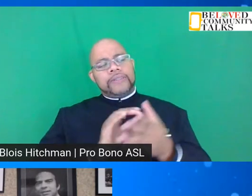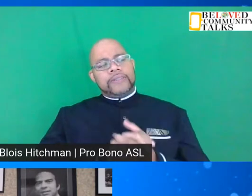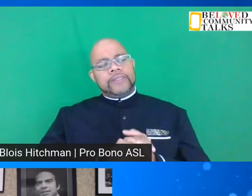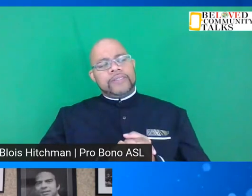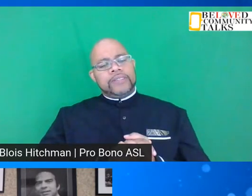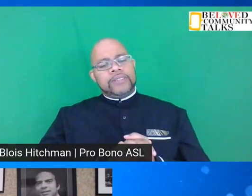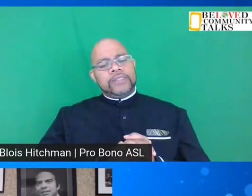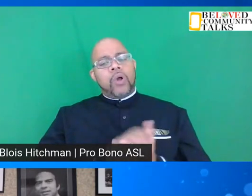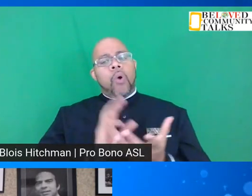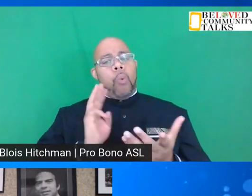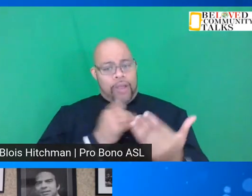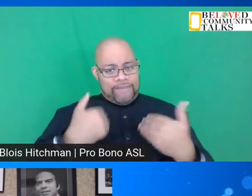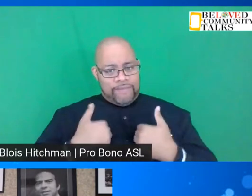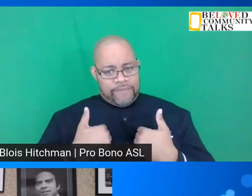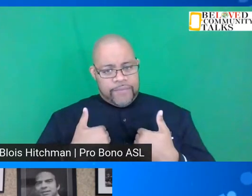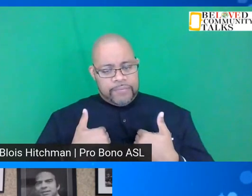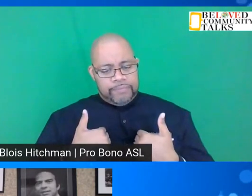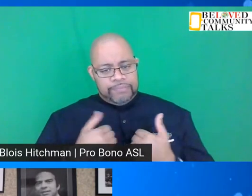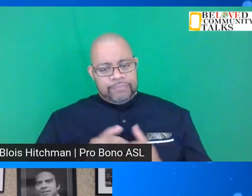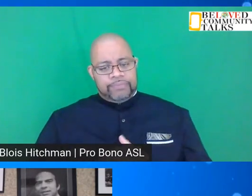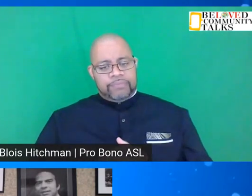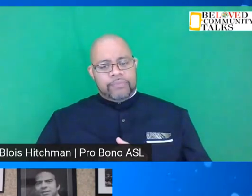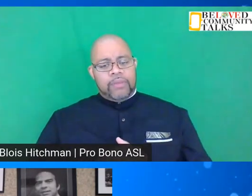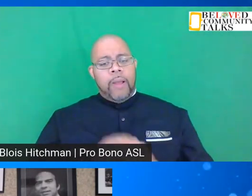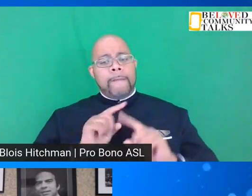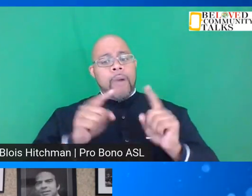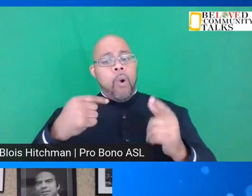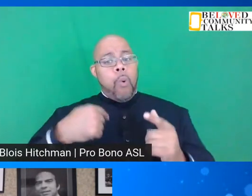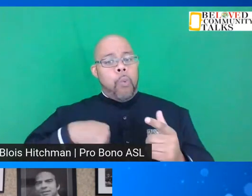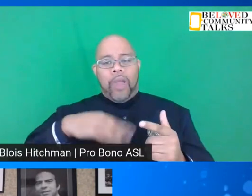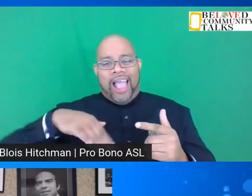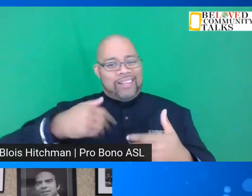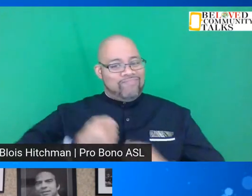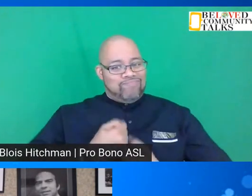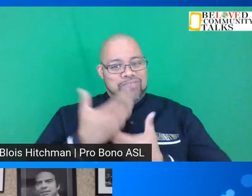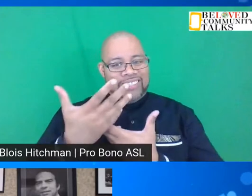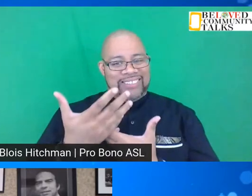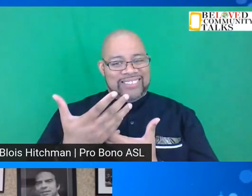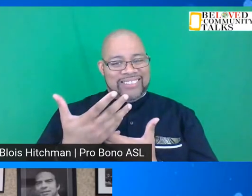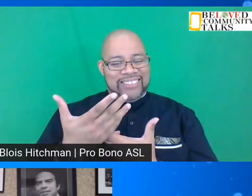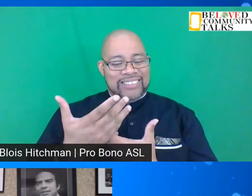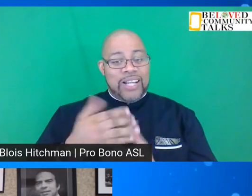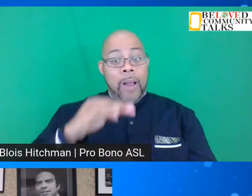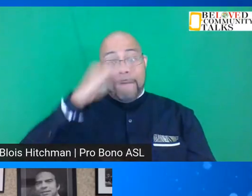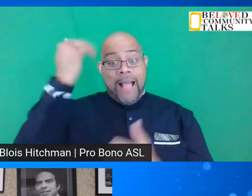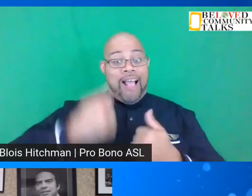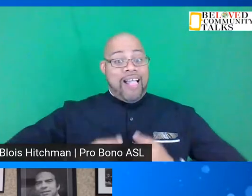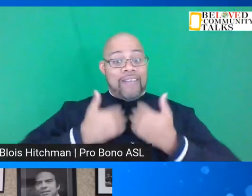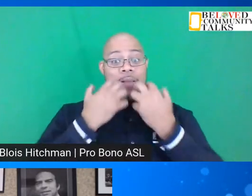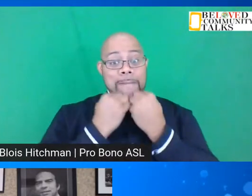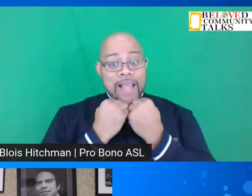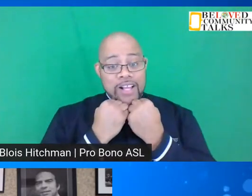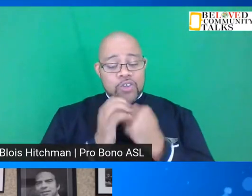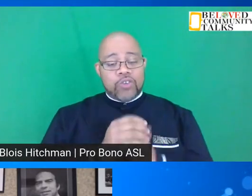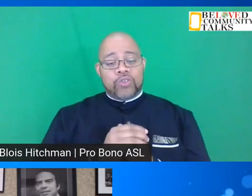That's what we have. But we haven't articulated it yet. I mean, Black Lives Matter.